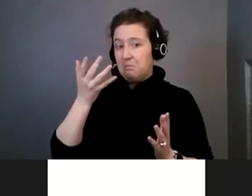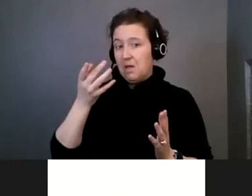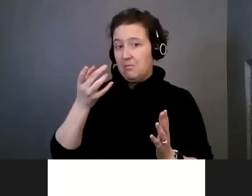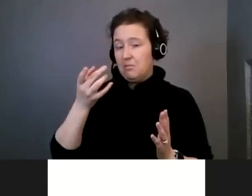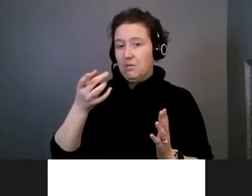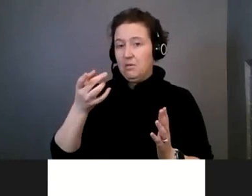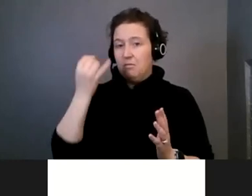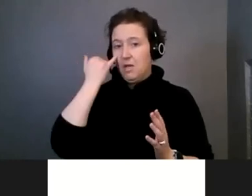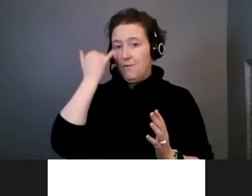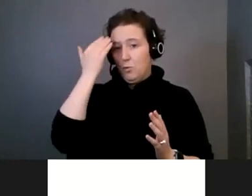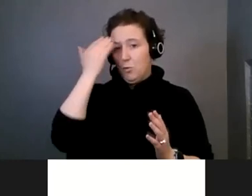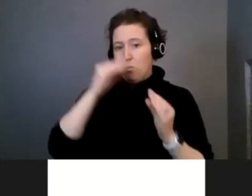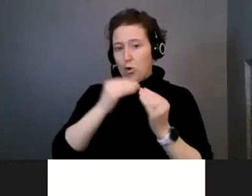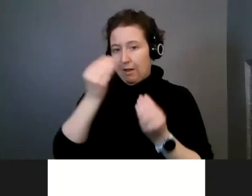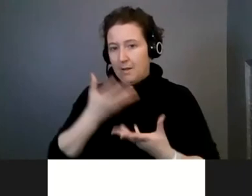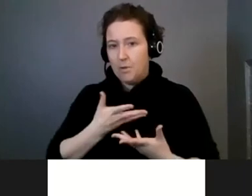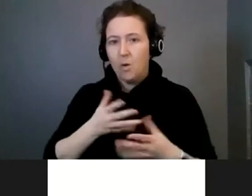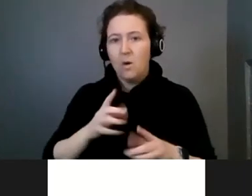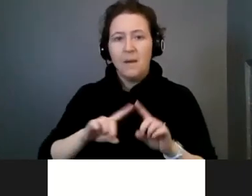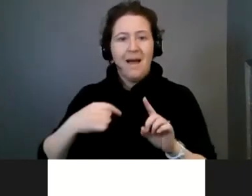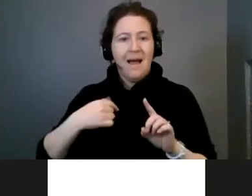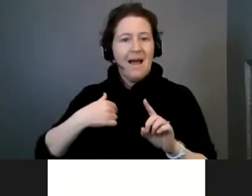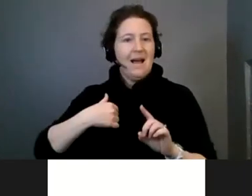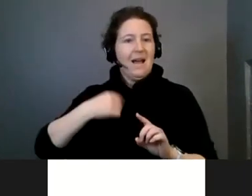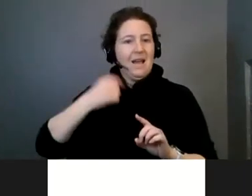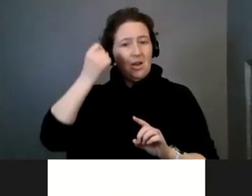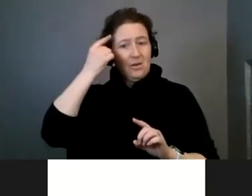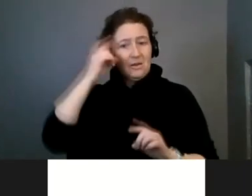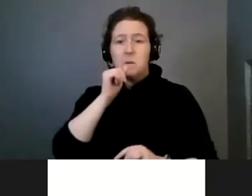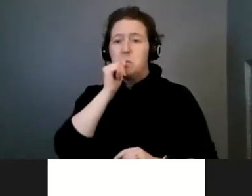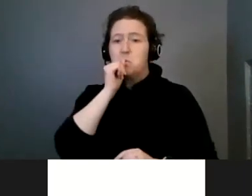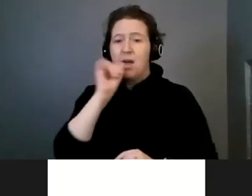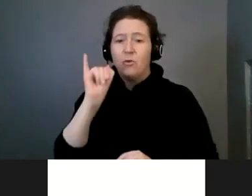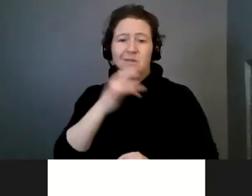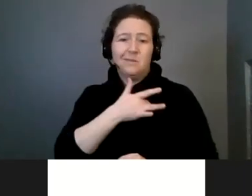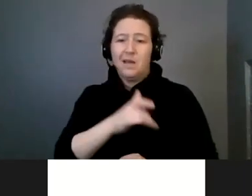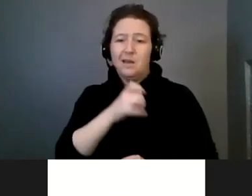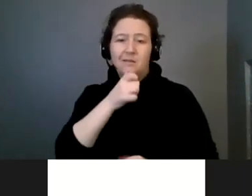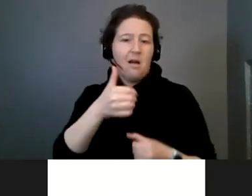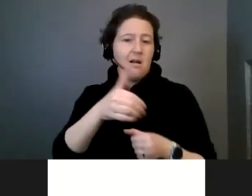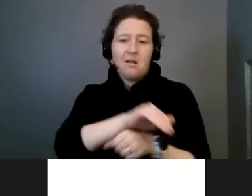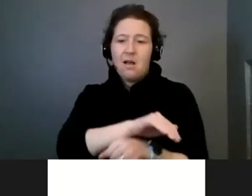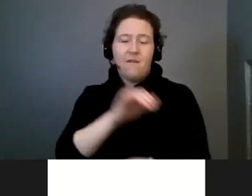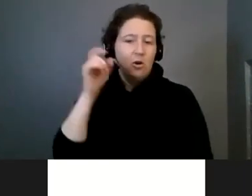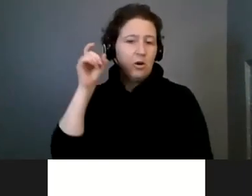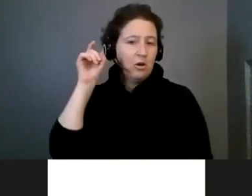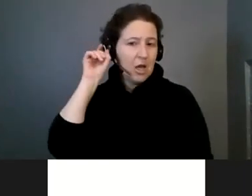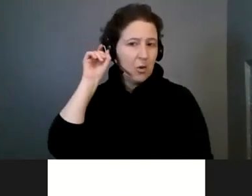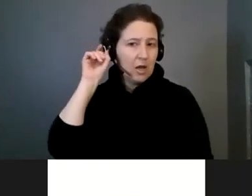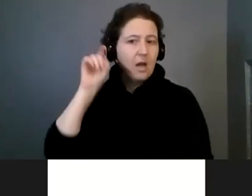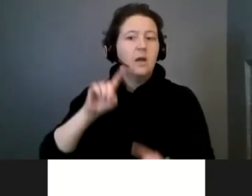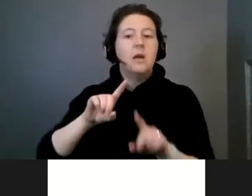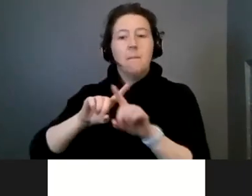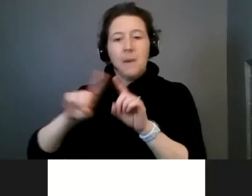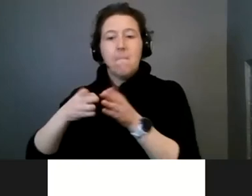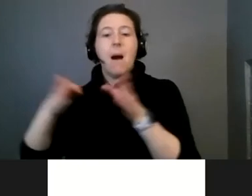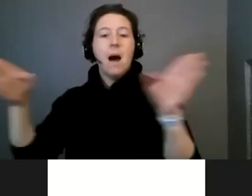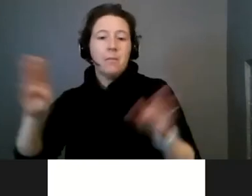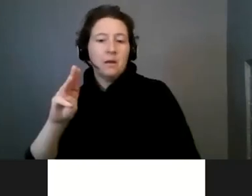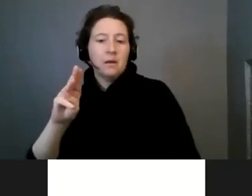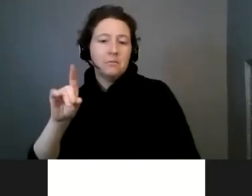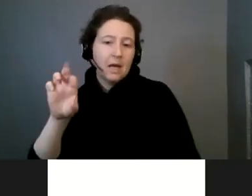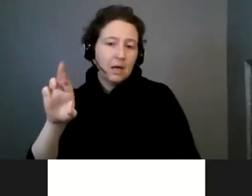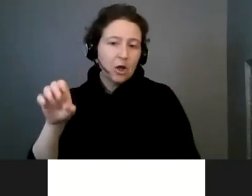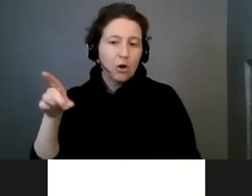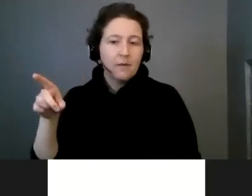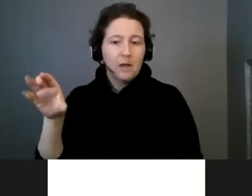jump in here, too. But my understanding is private insurance usually does not cover, but public does. But there's also